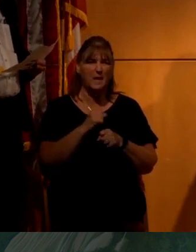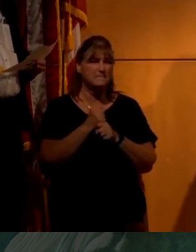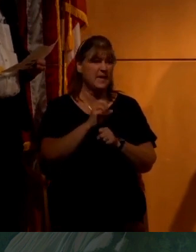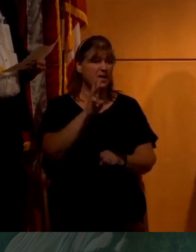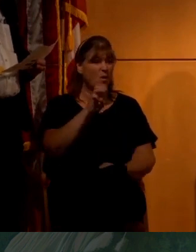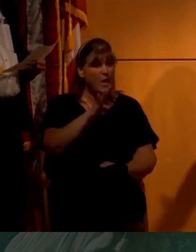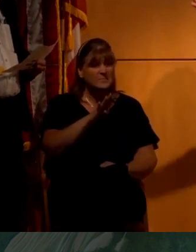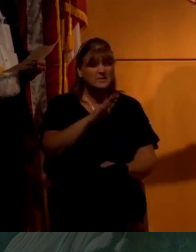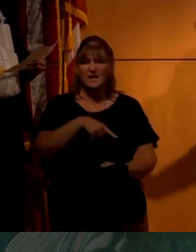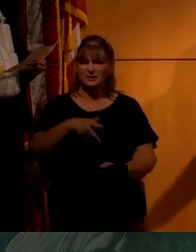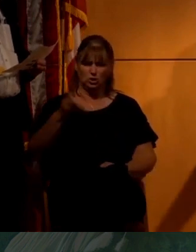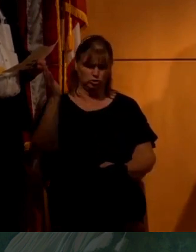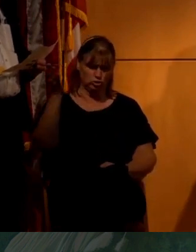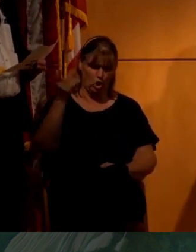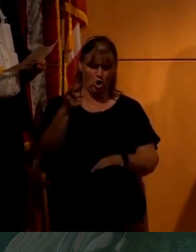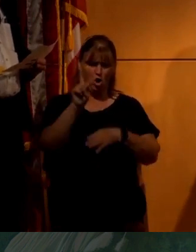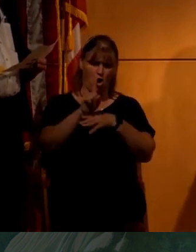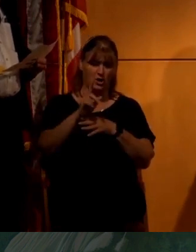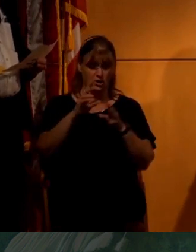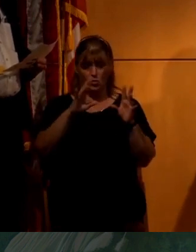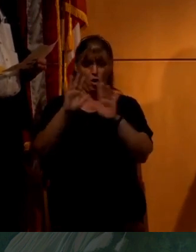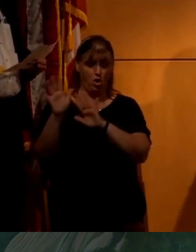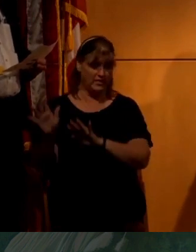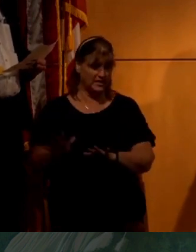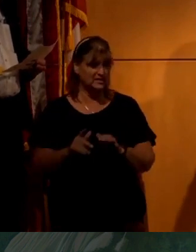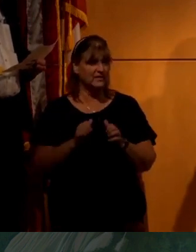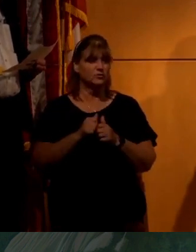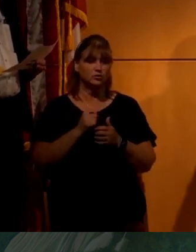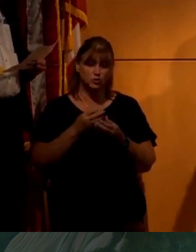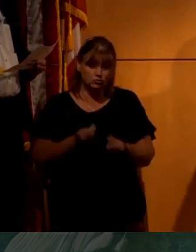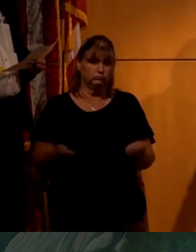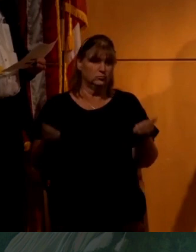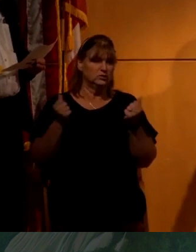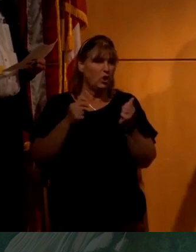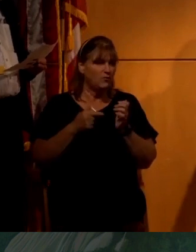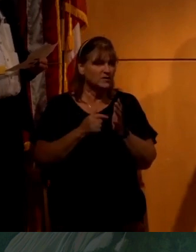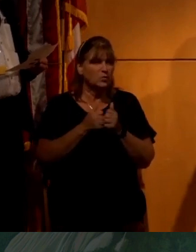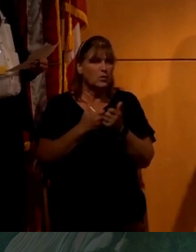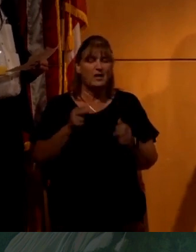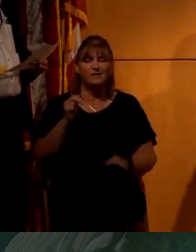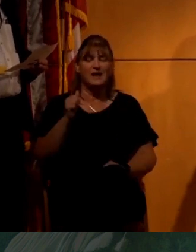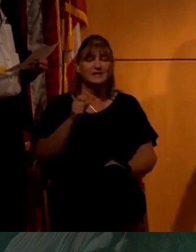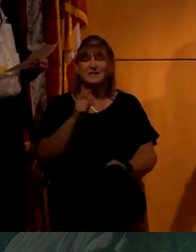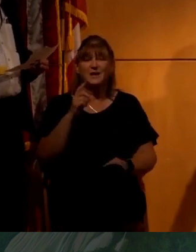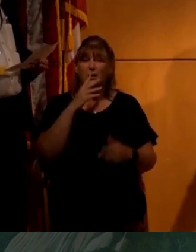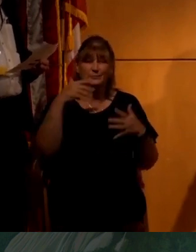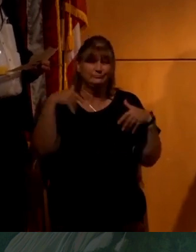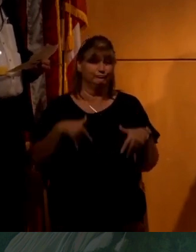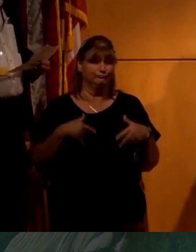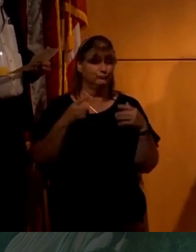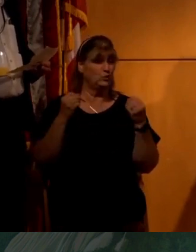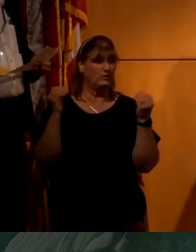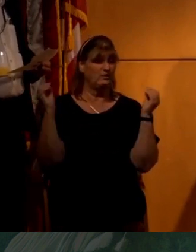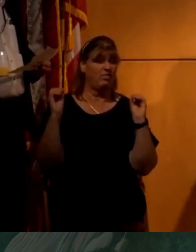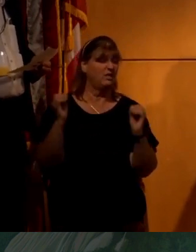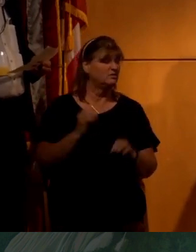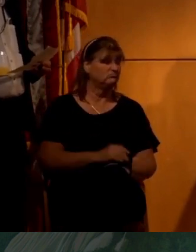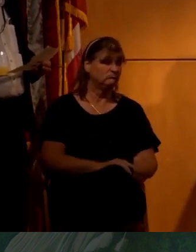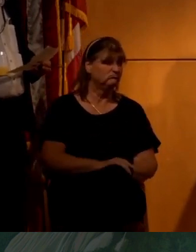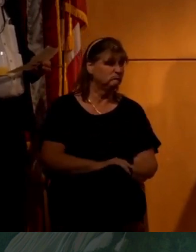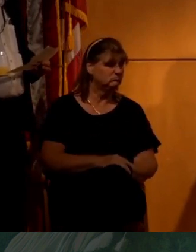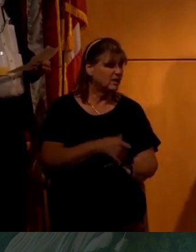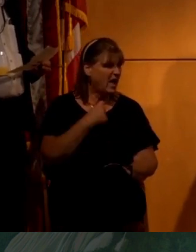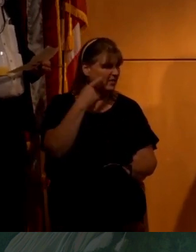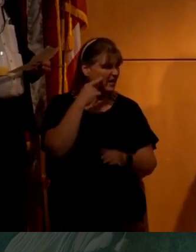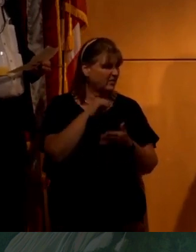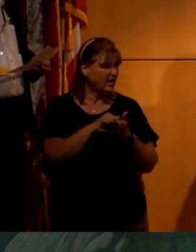websites and give talks and, and do all that kind of stuff to debunk the stuff without NASA having to really do much at all. Um, and